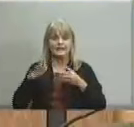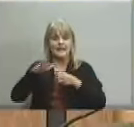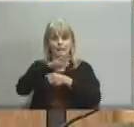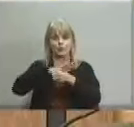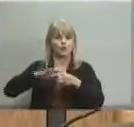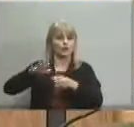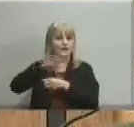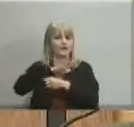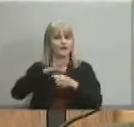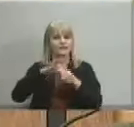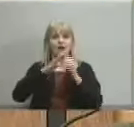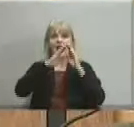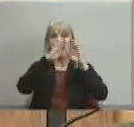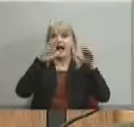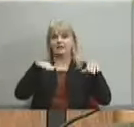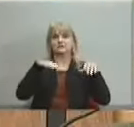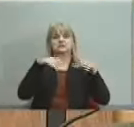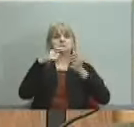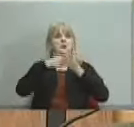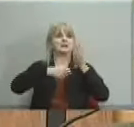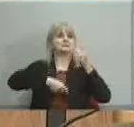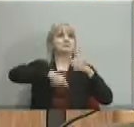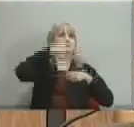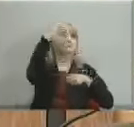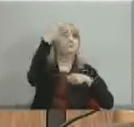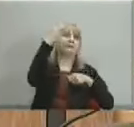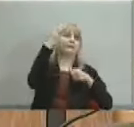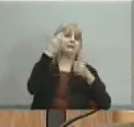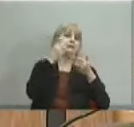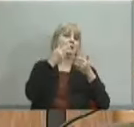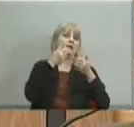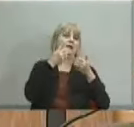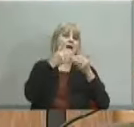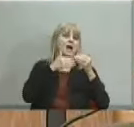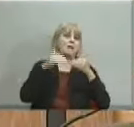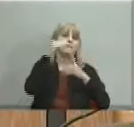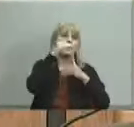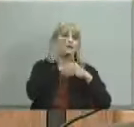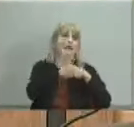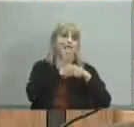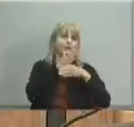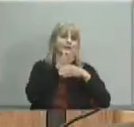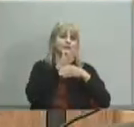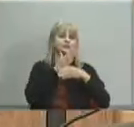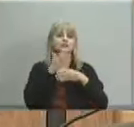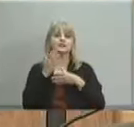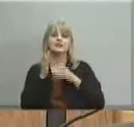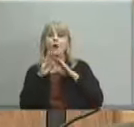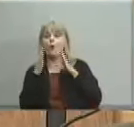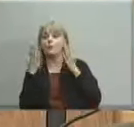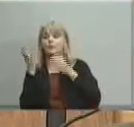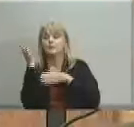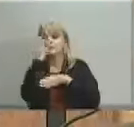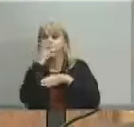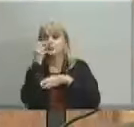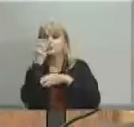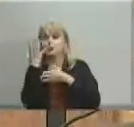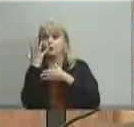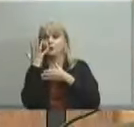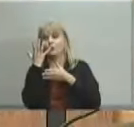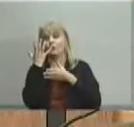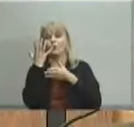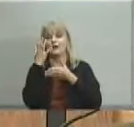with houses that are priced far above the average in the district and it also has opened a spectacularly beautiful beautiful